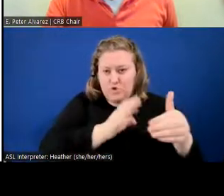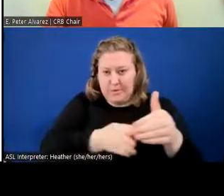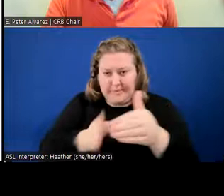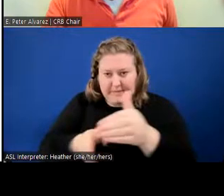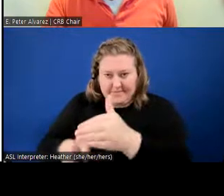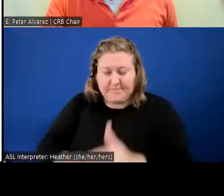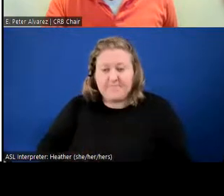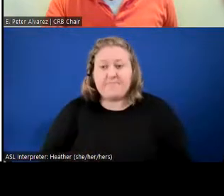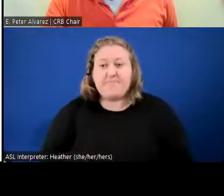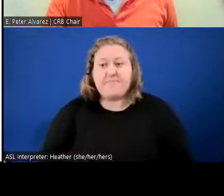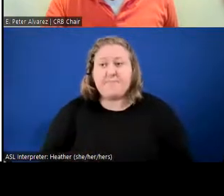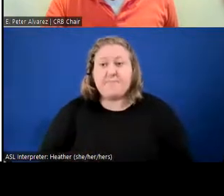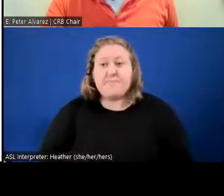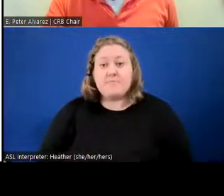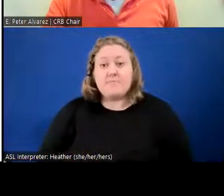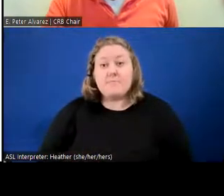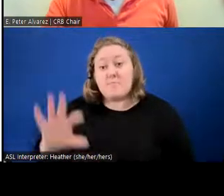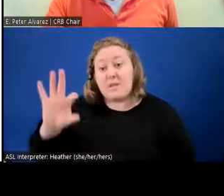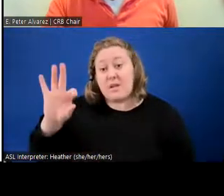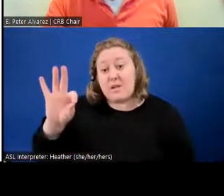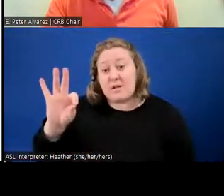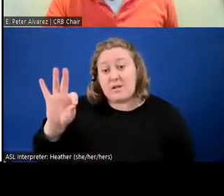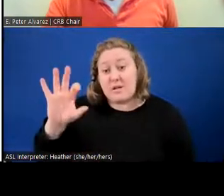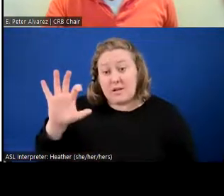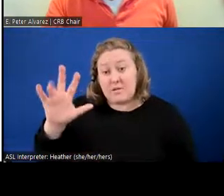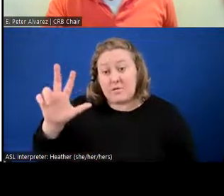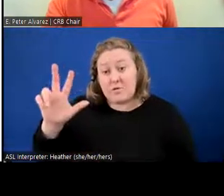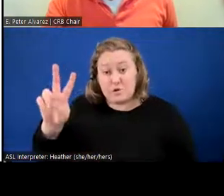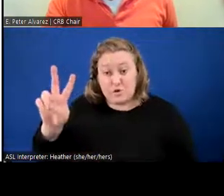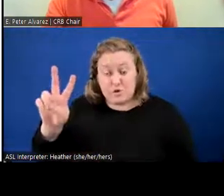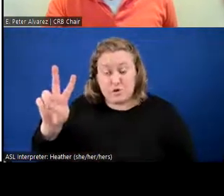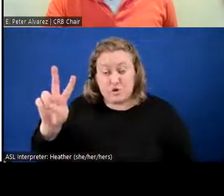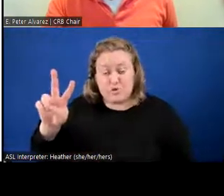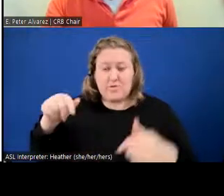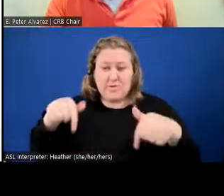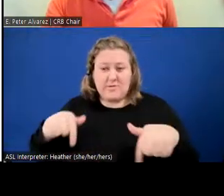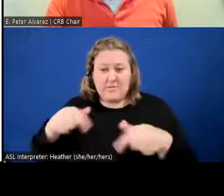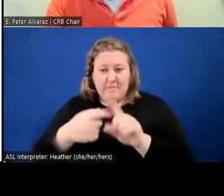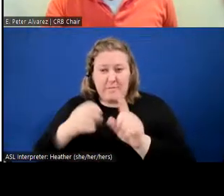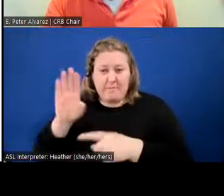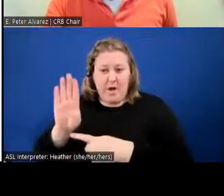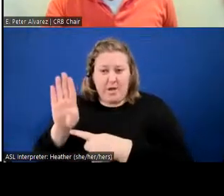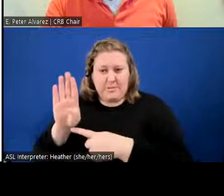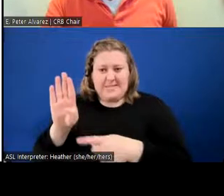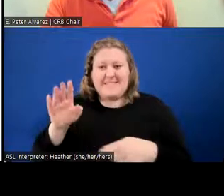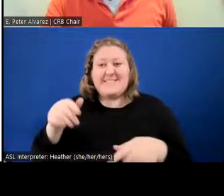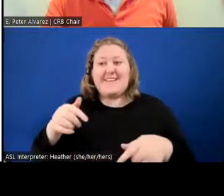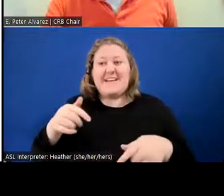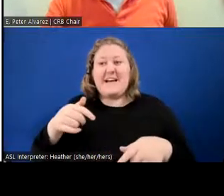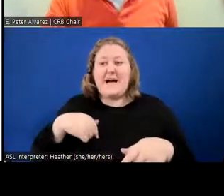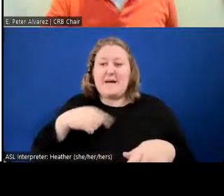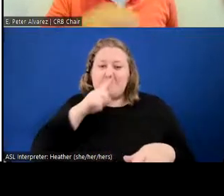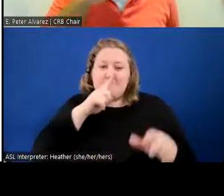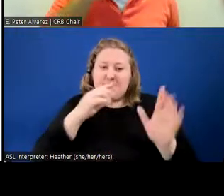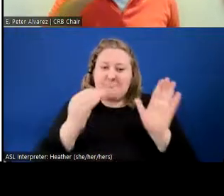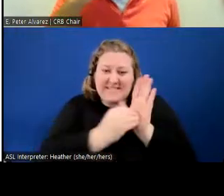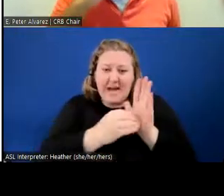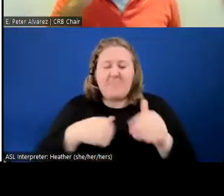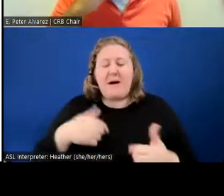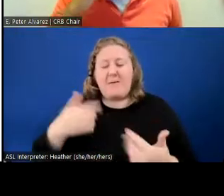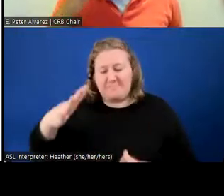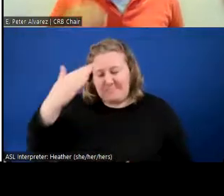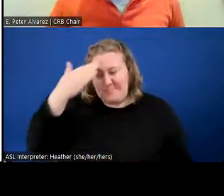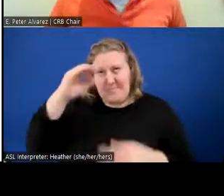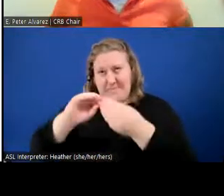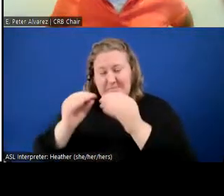932 for the city of Boston. It's not on here, but I know it because I go to these meetings. 932 for